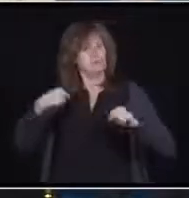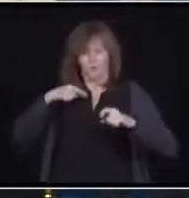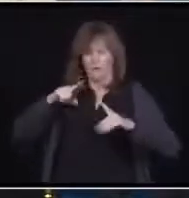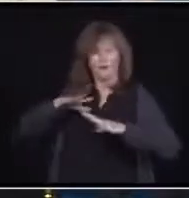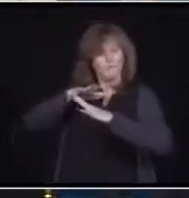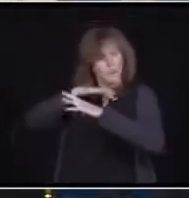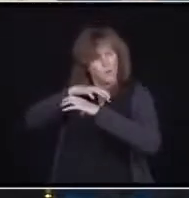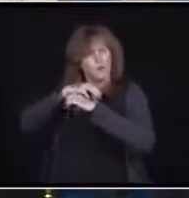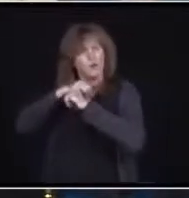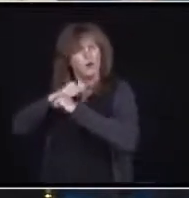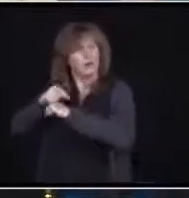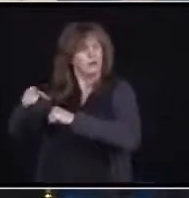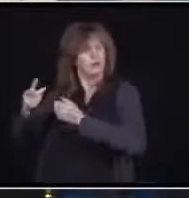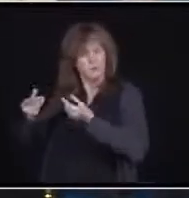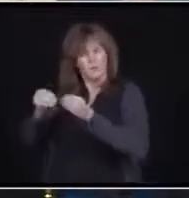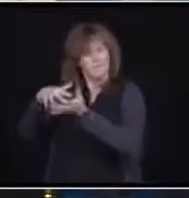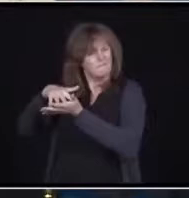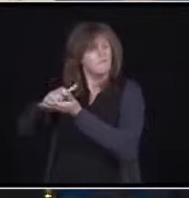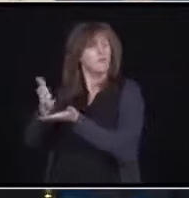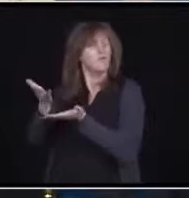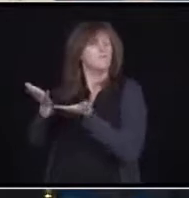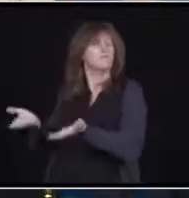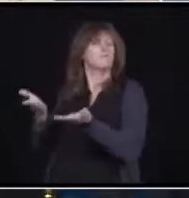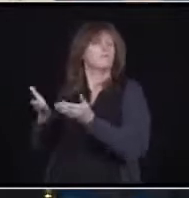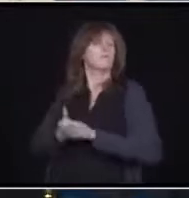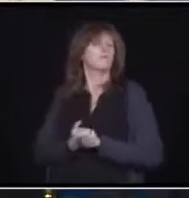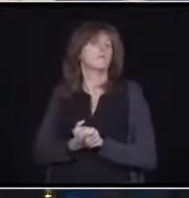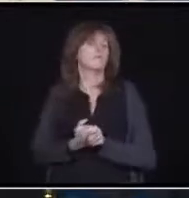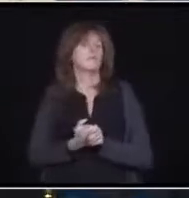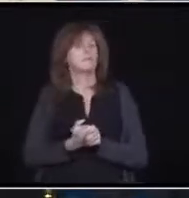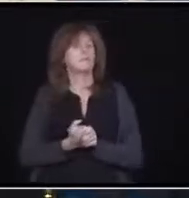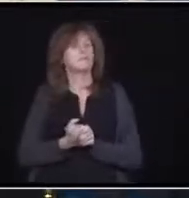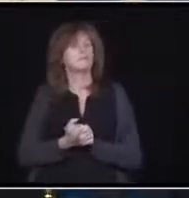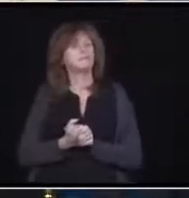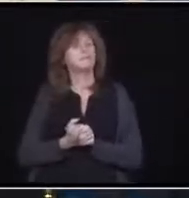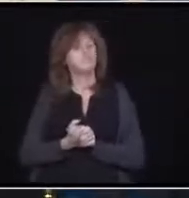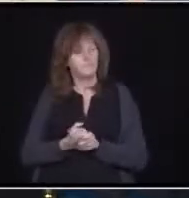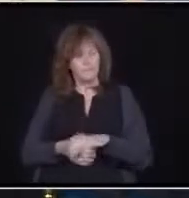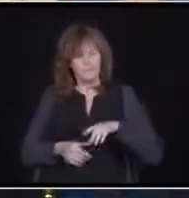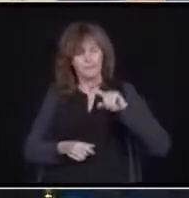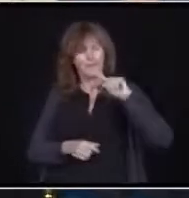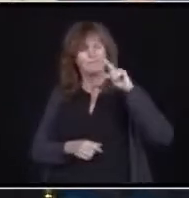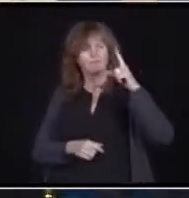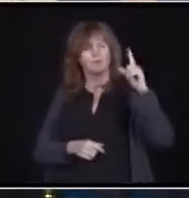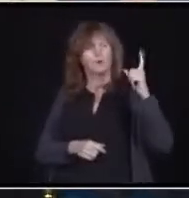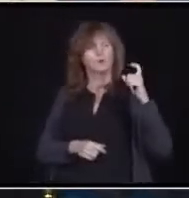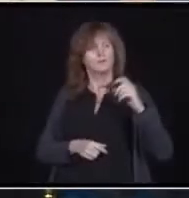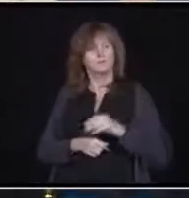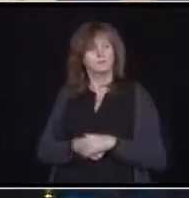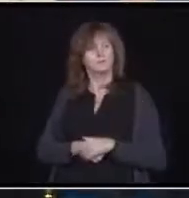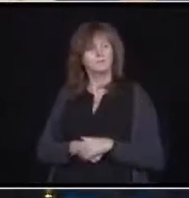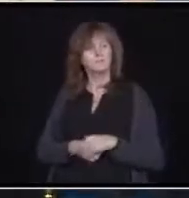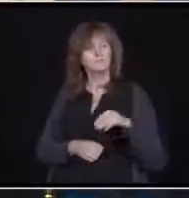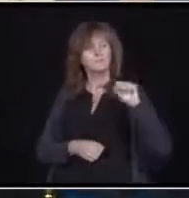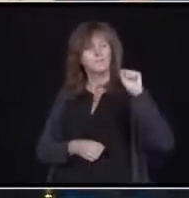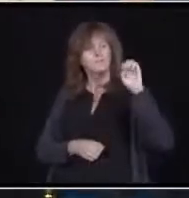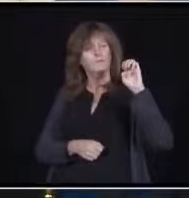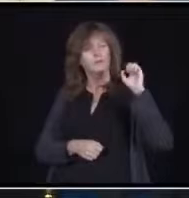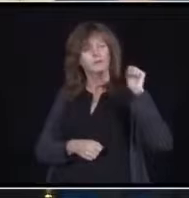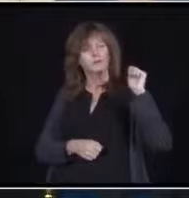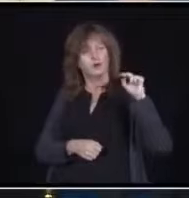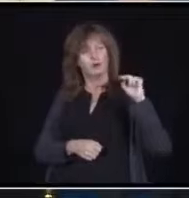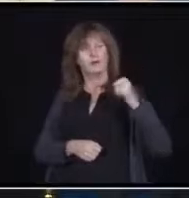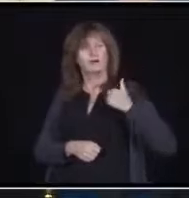OK, we'll go to the phone line for questions. First question, please. Your first question comes from Sean Jeffords with the Canadian Press. Please go ahead.